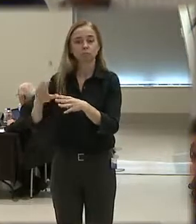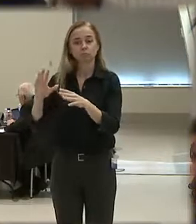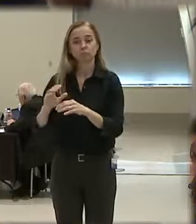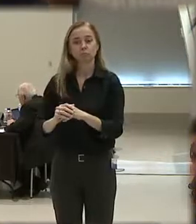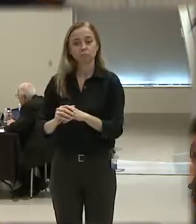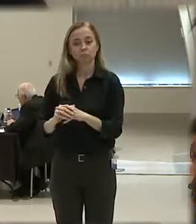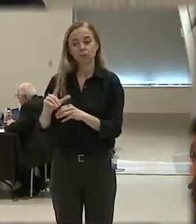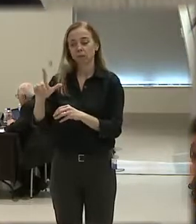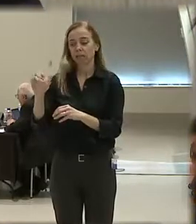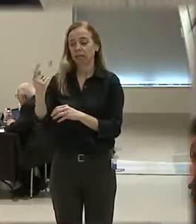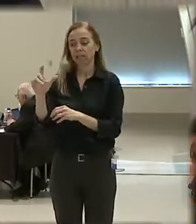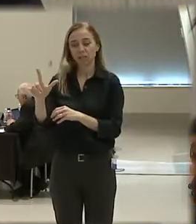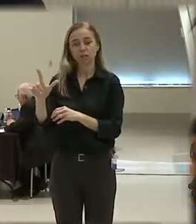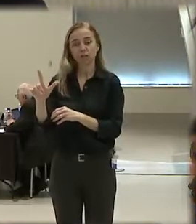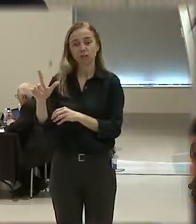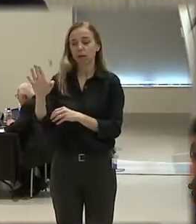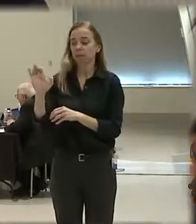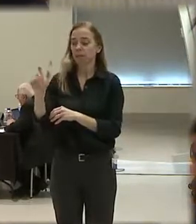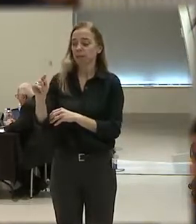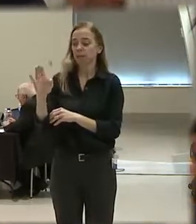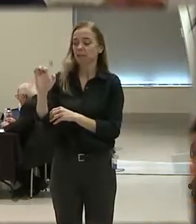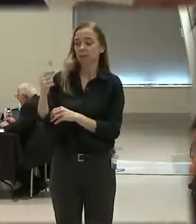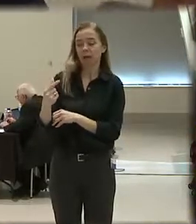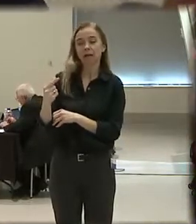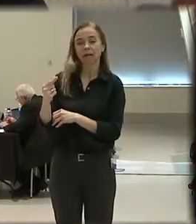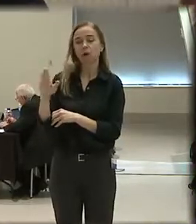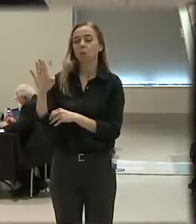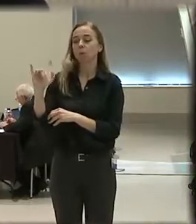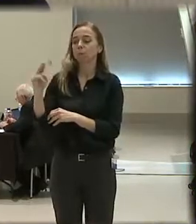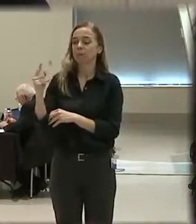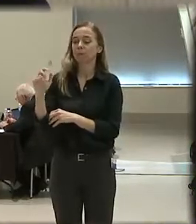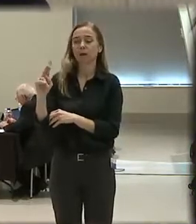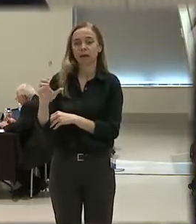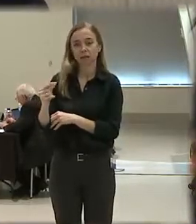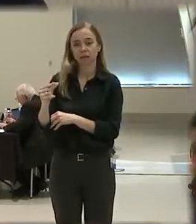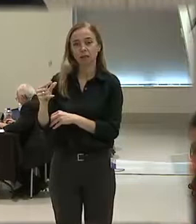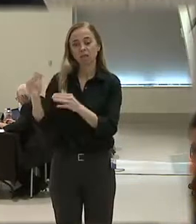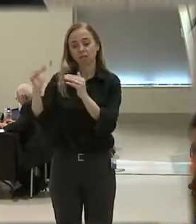lethal weapon, like a beanbag round. And Level 8 is a deadly force.